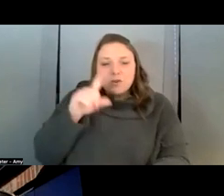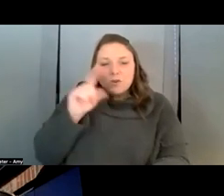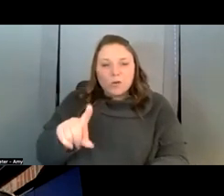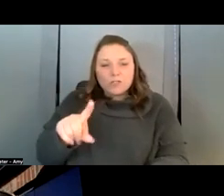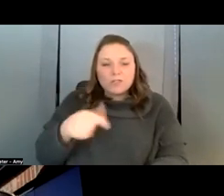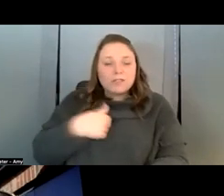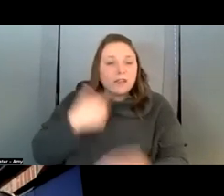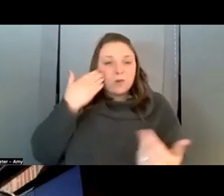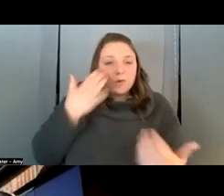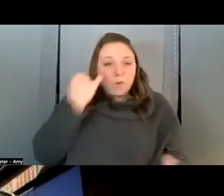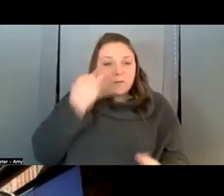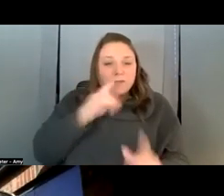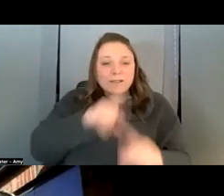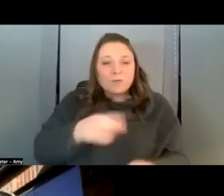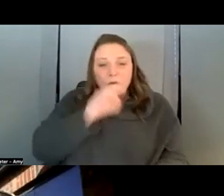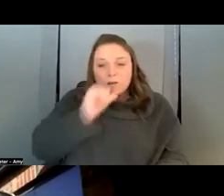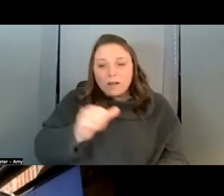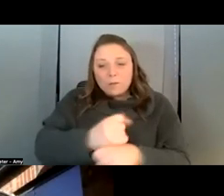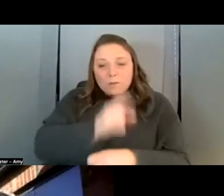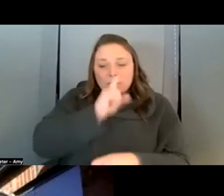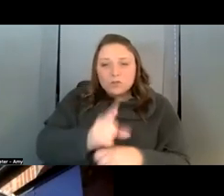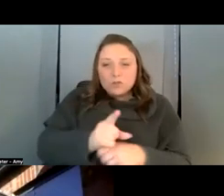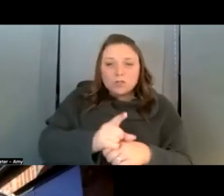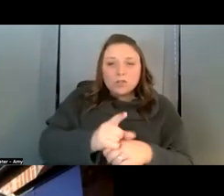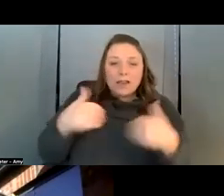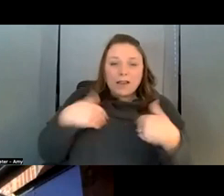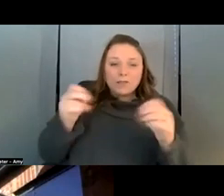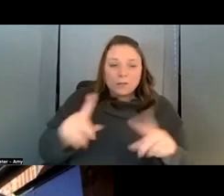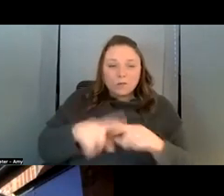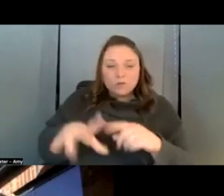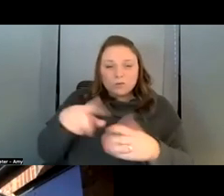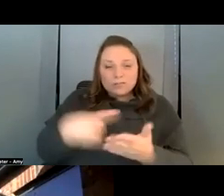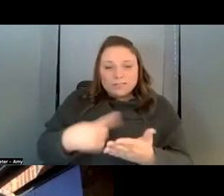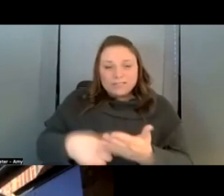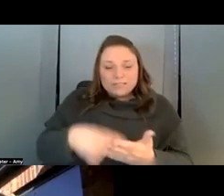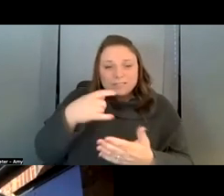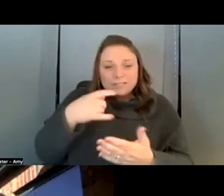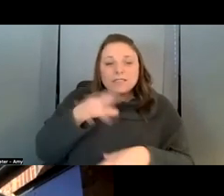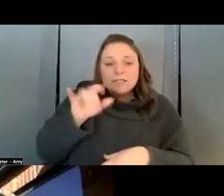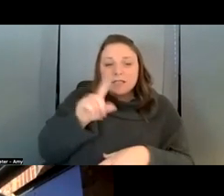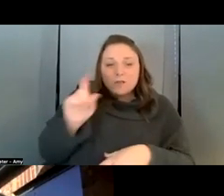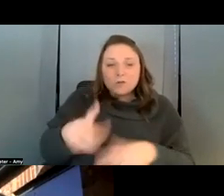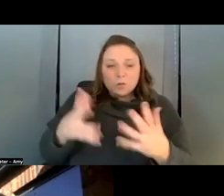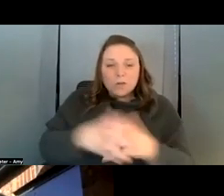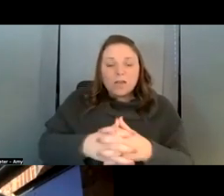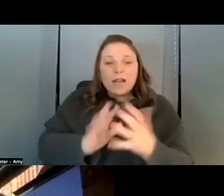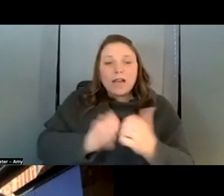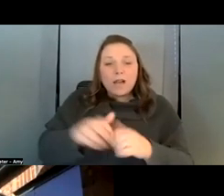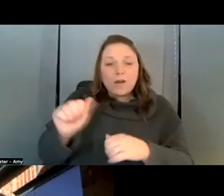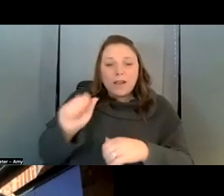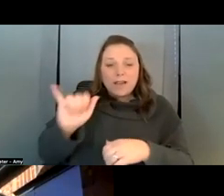was answered so i want to make sure that yeah we have the opportunity to touch on that again and that and the question was how does ai differentiate